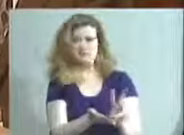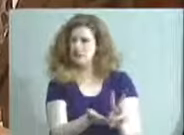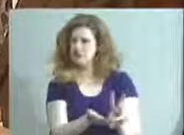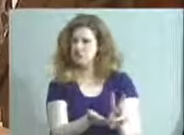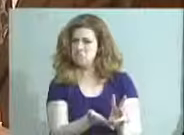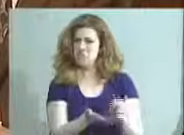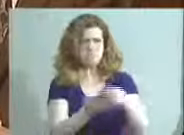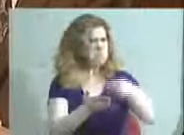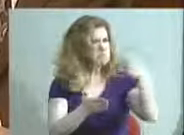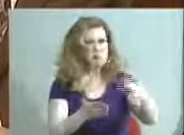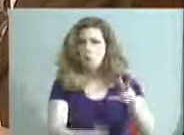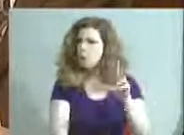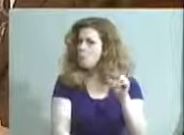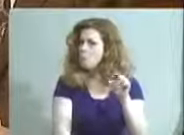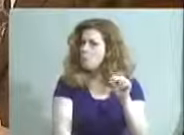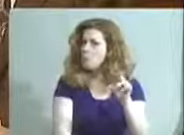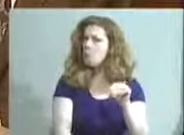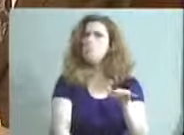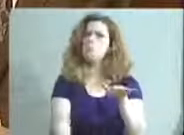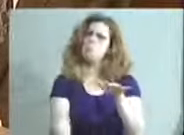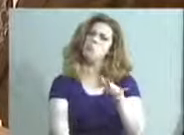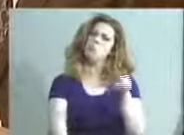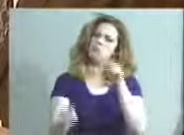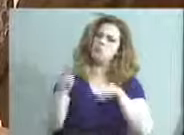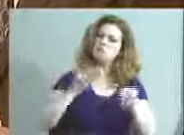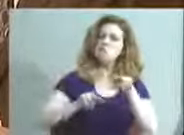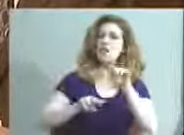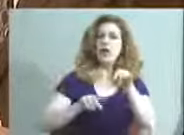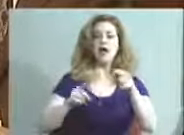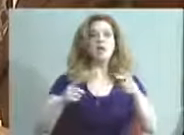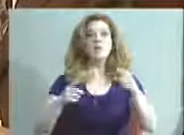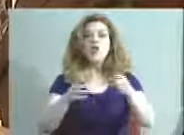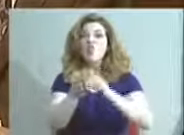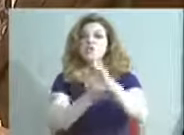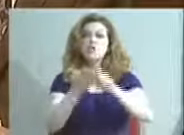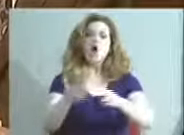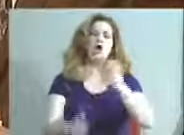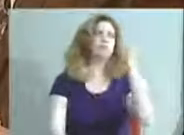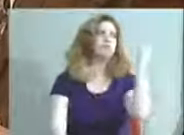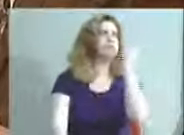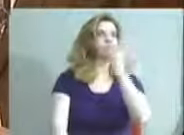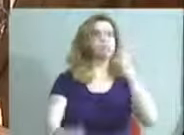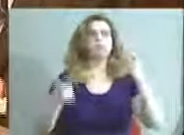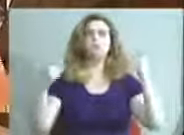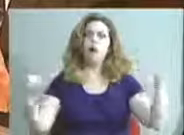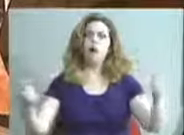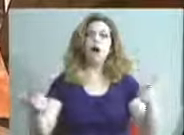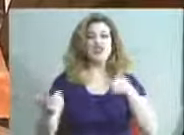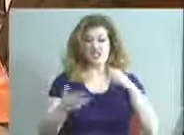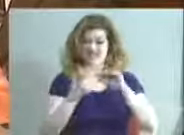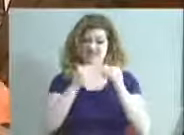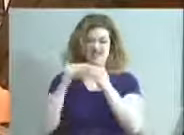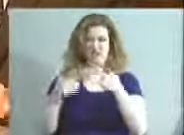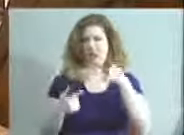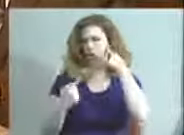Not expensive in the big realm of things, but huge results. So as a community, we don't think anything about – well, we do